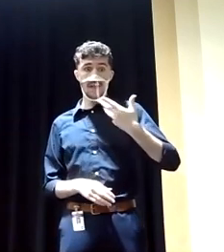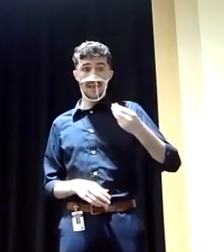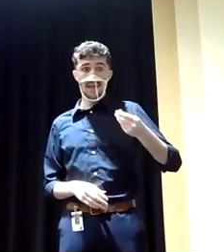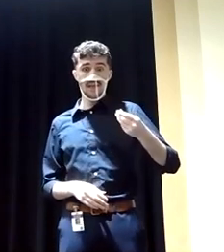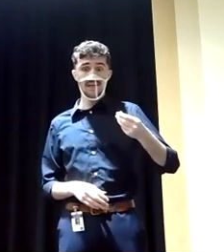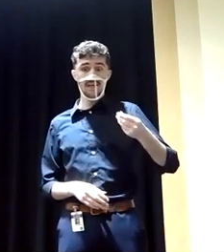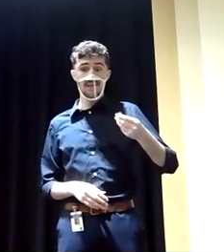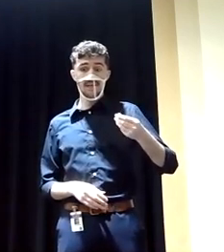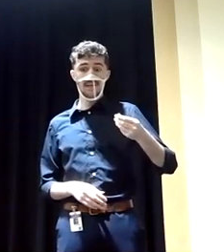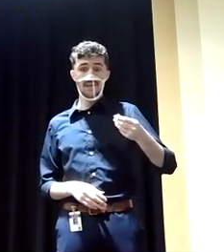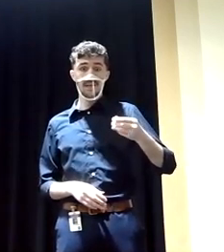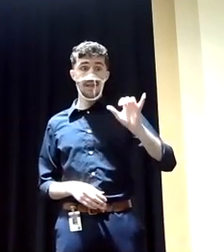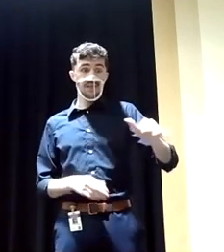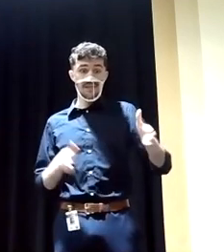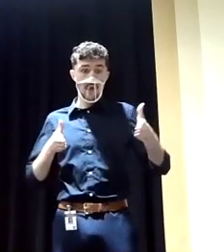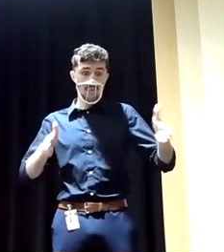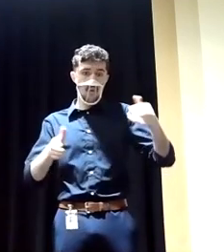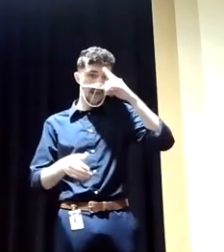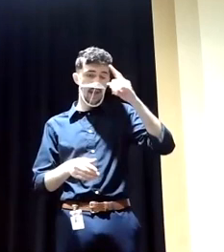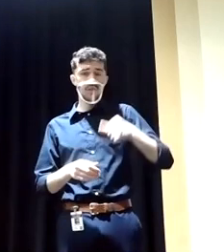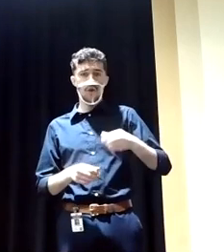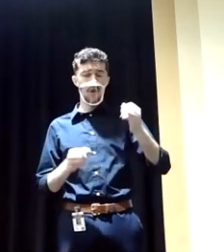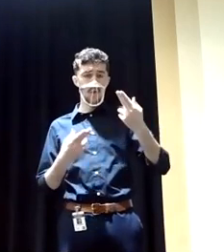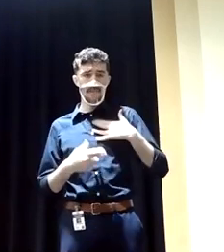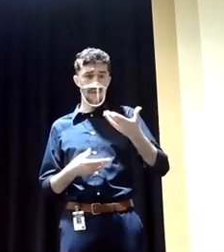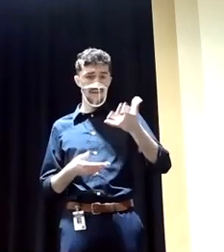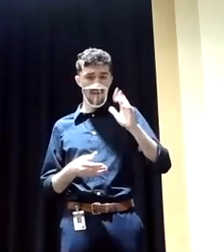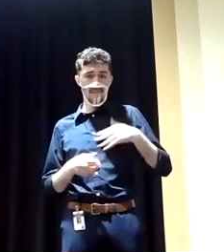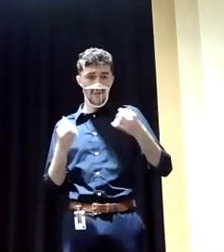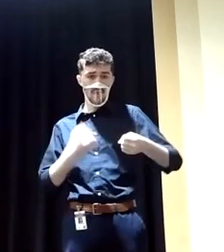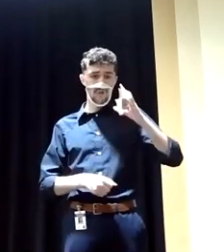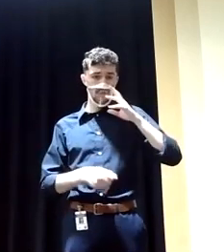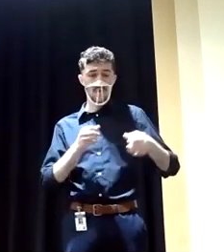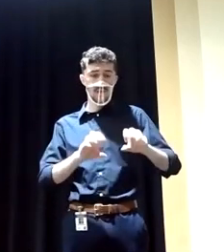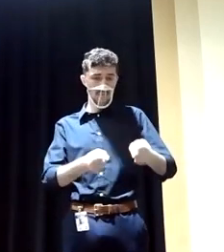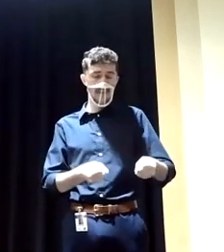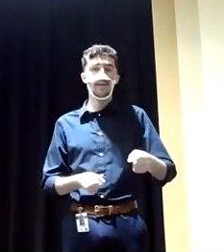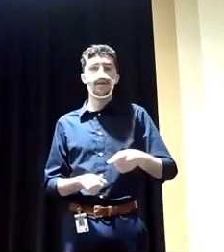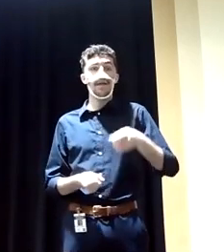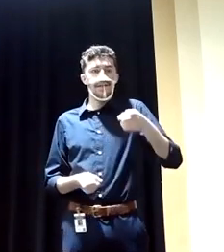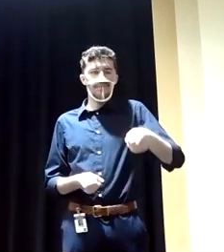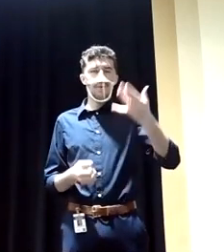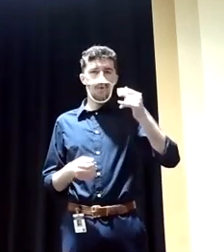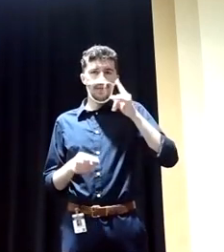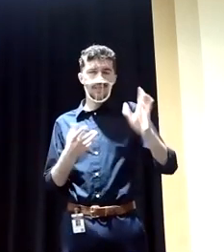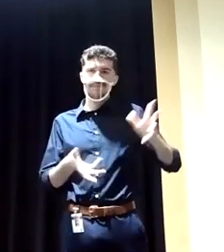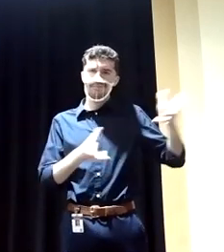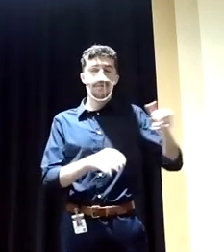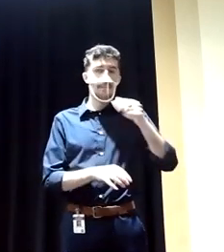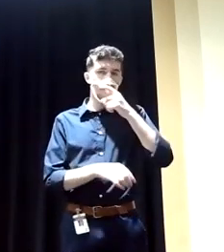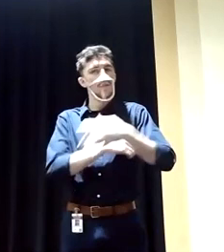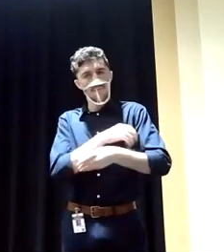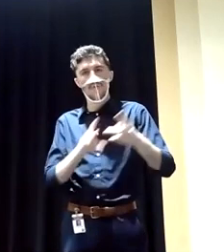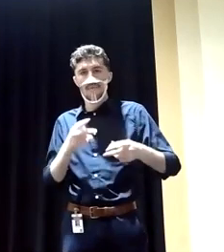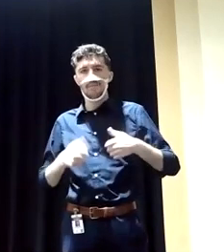I thought my transmission was going to fall out. Like, when are we going to, oh, but oh, wait a minute. It's because poor people live there, but I live in King of Prussia and the roads are